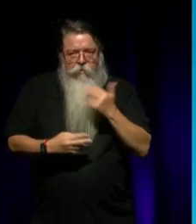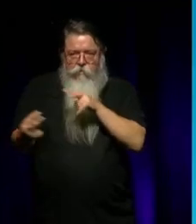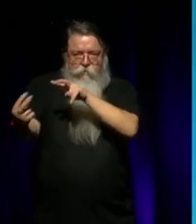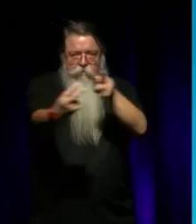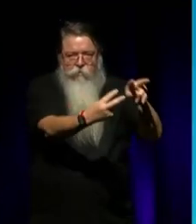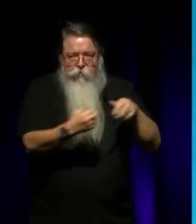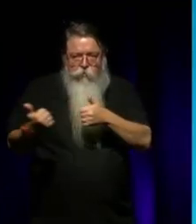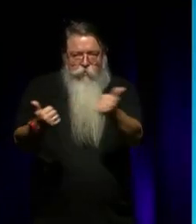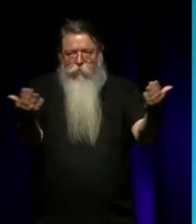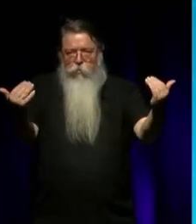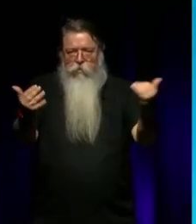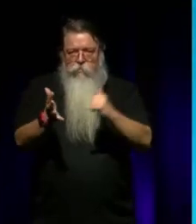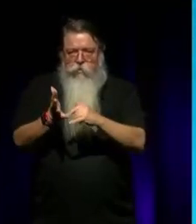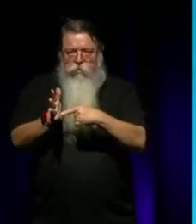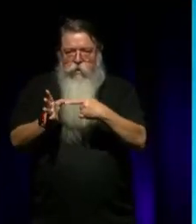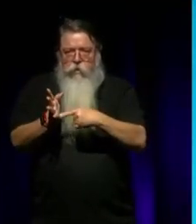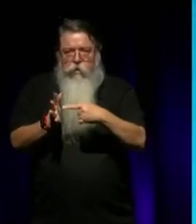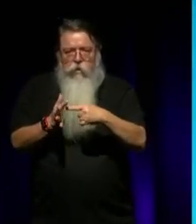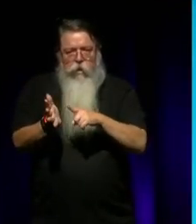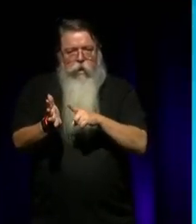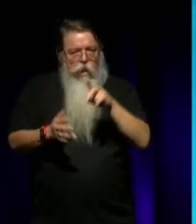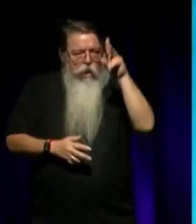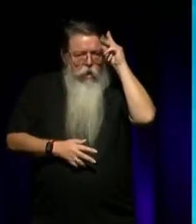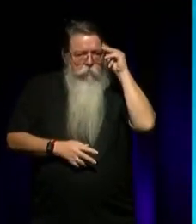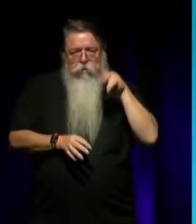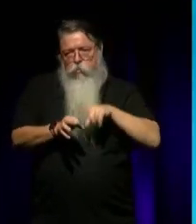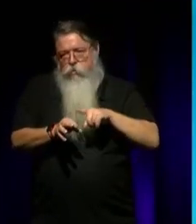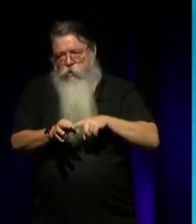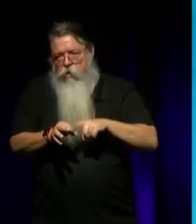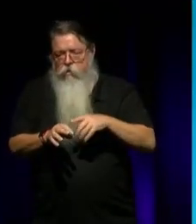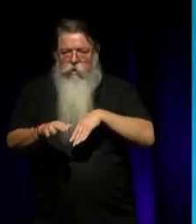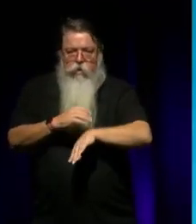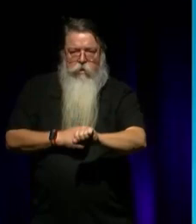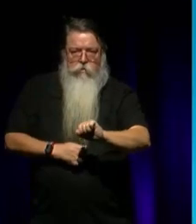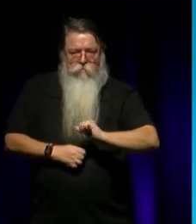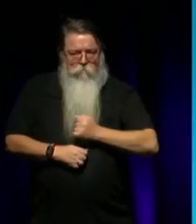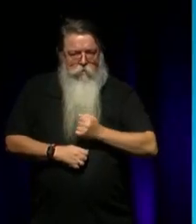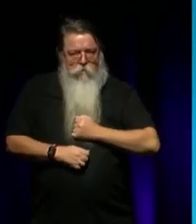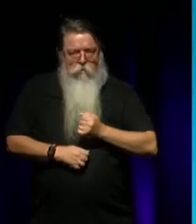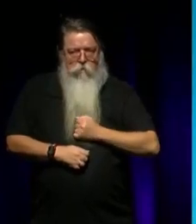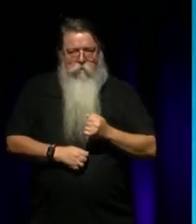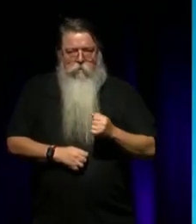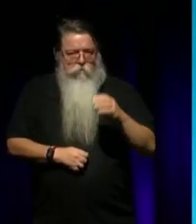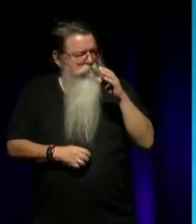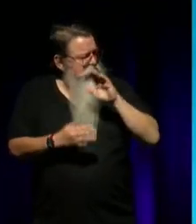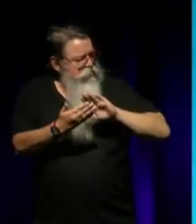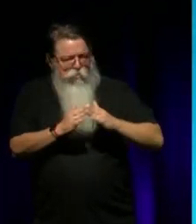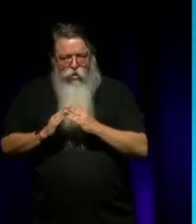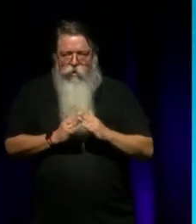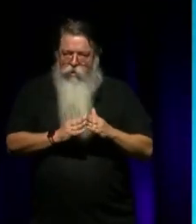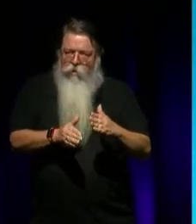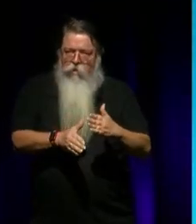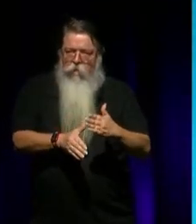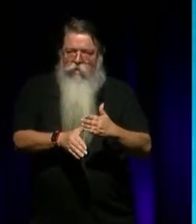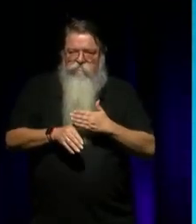friends to the State Library of Queensland in Barragam, which is the traditional language of the community that I grew up on the Darling Downs. I'm